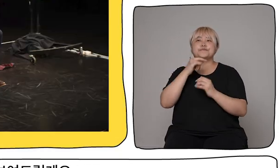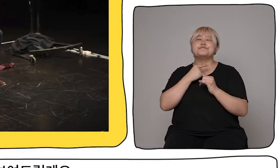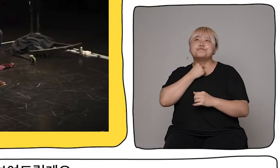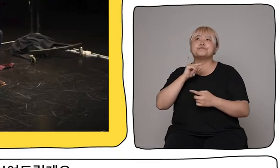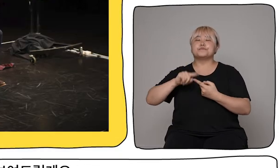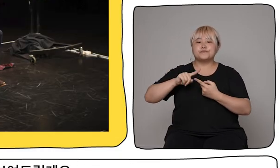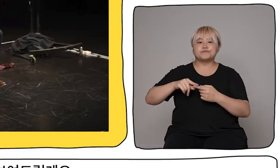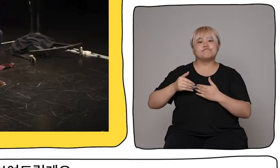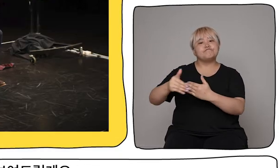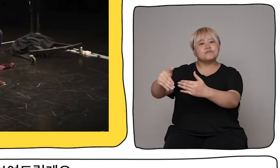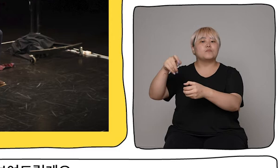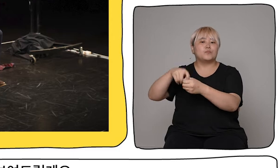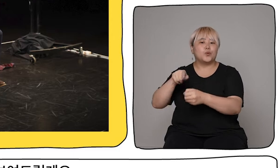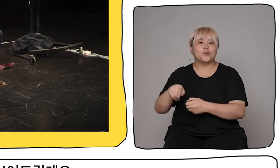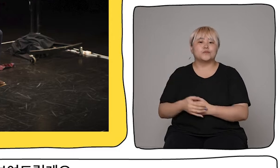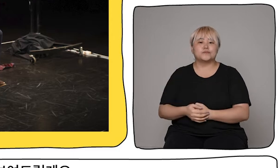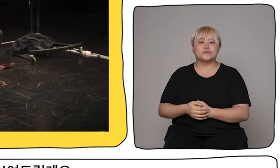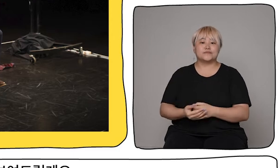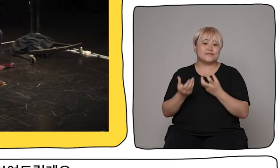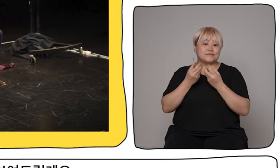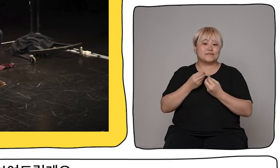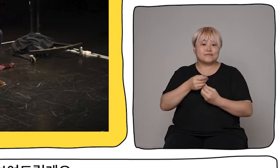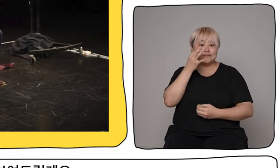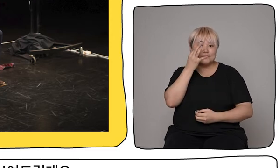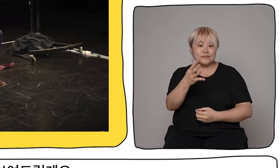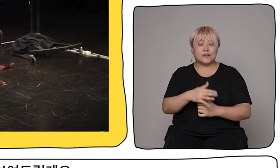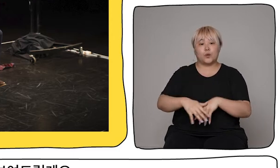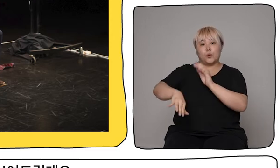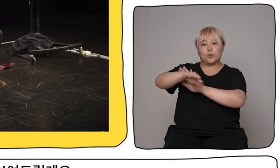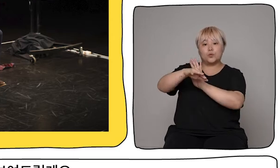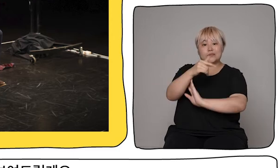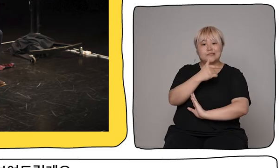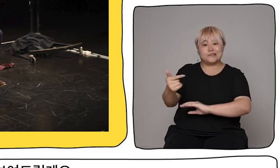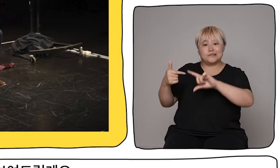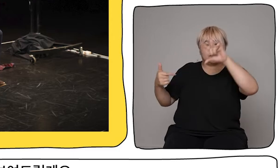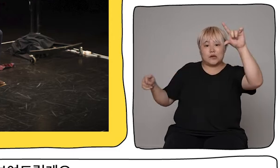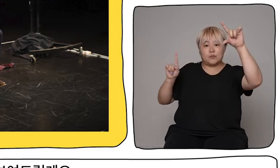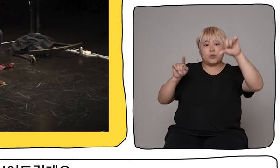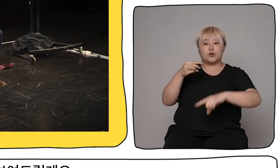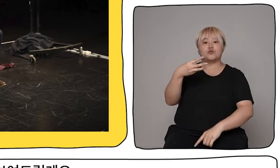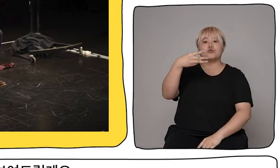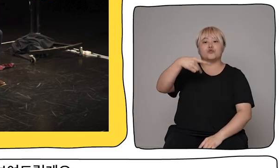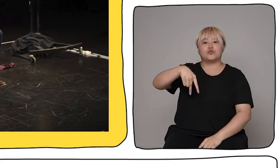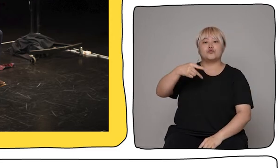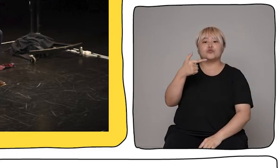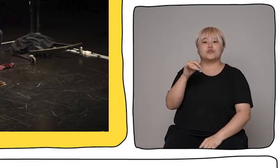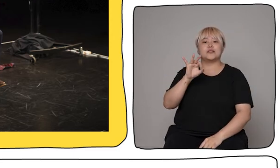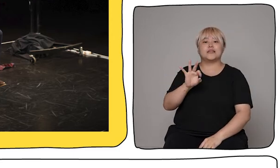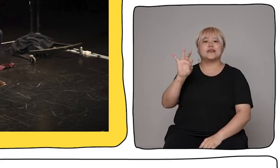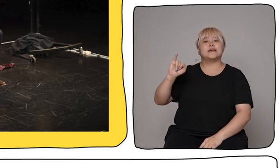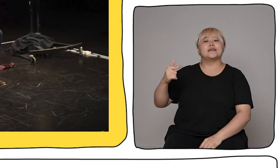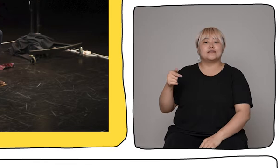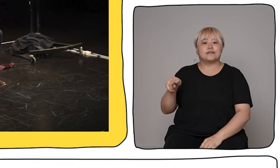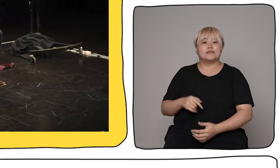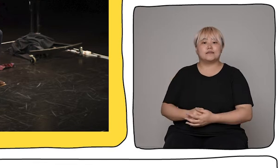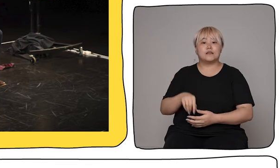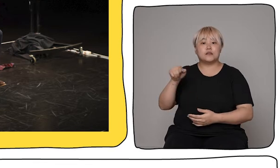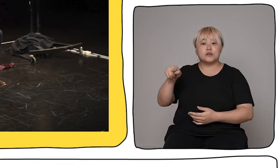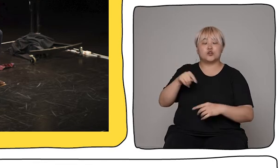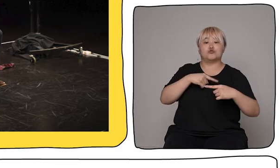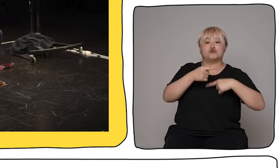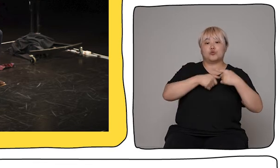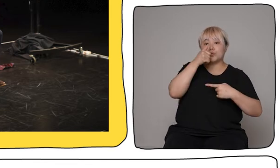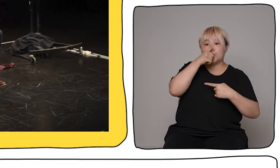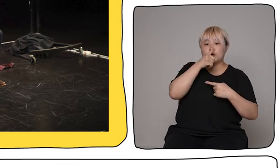Here are some examples of the work. The large square image on the right is of Adam Fenton's show tuning in, which you may have recognised